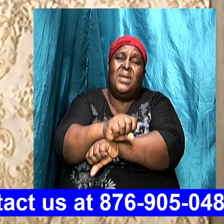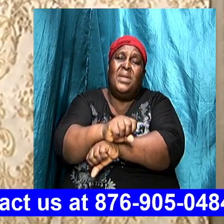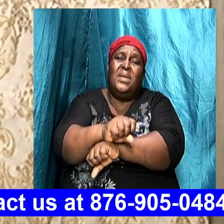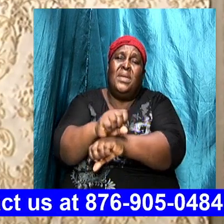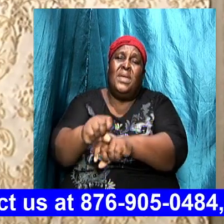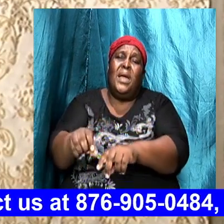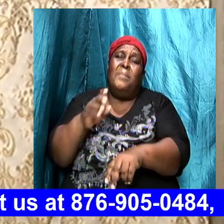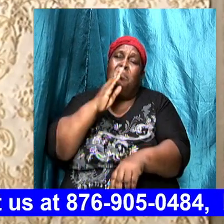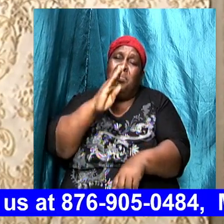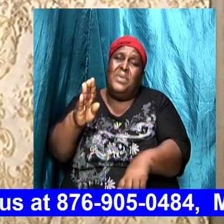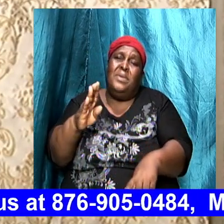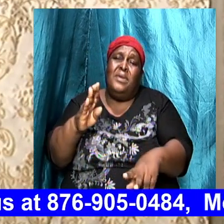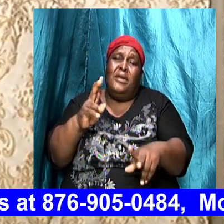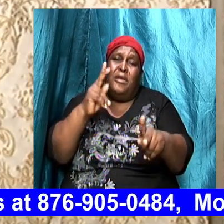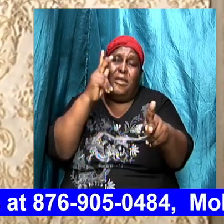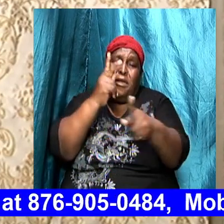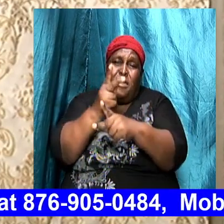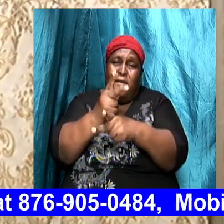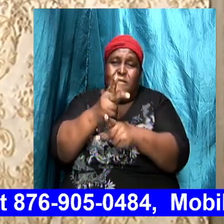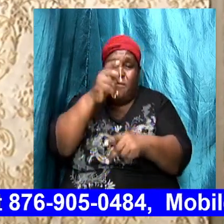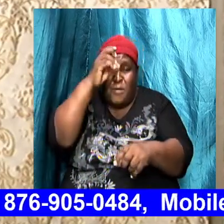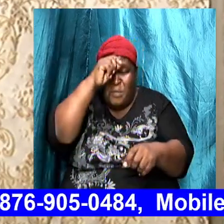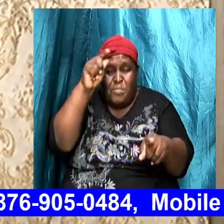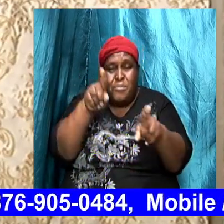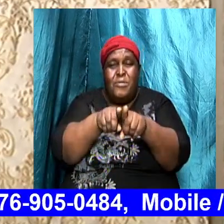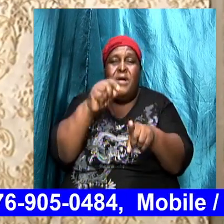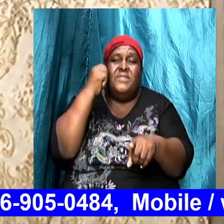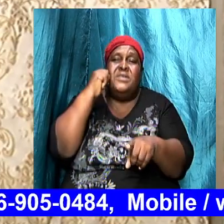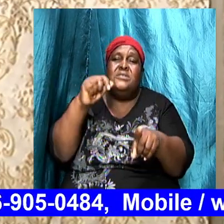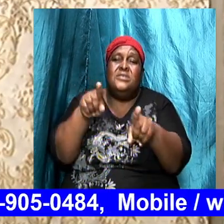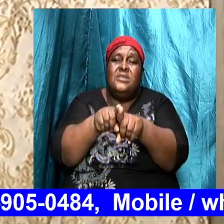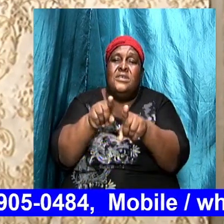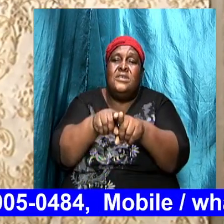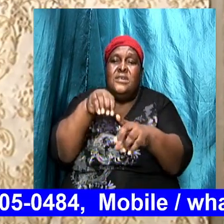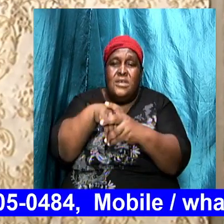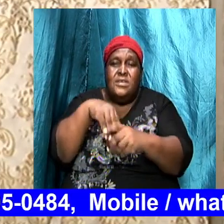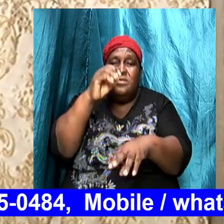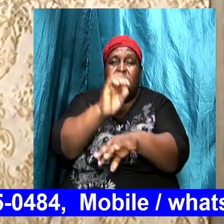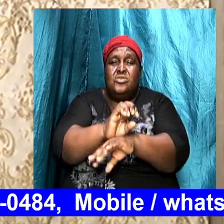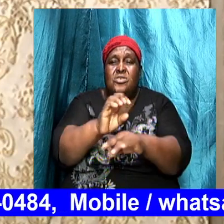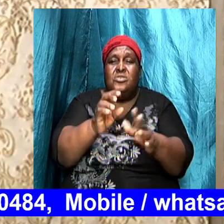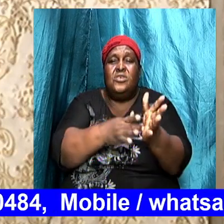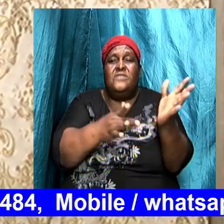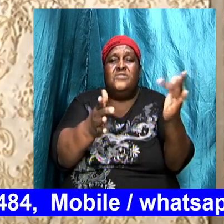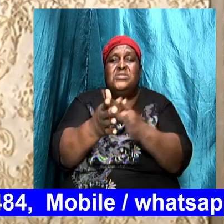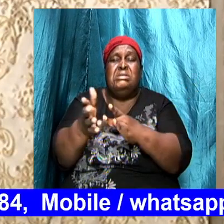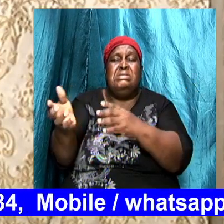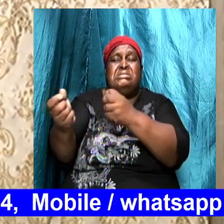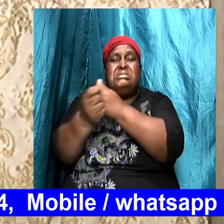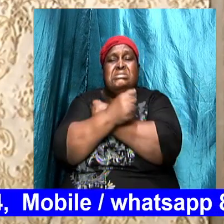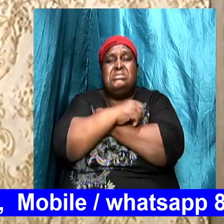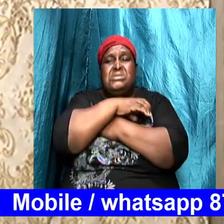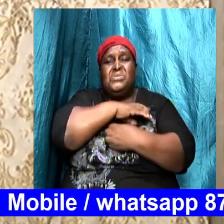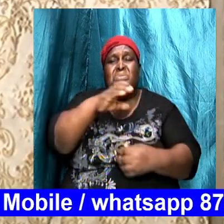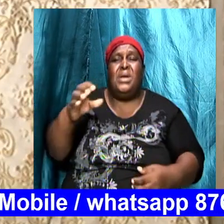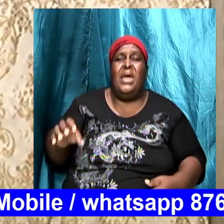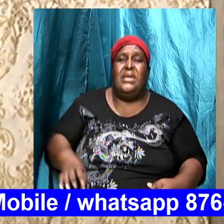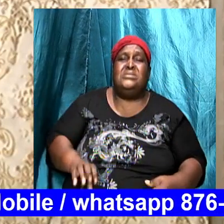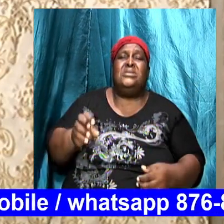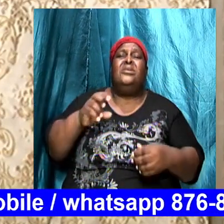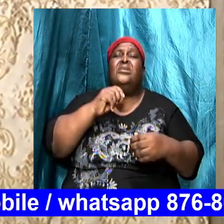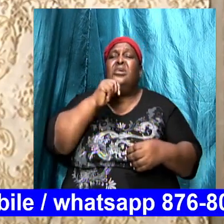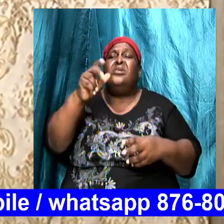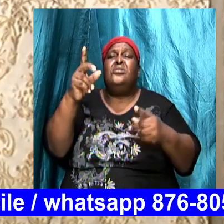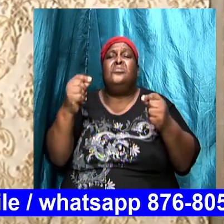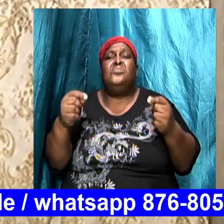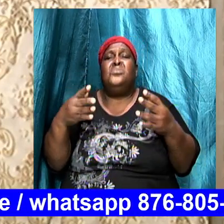we must be careful brothers and sisters in the church of Jesus Christ that we are not doing the thing that